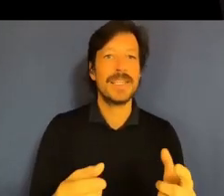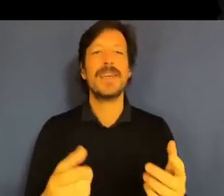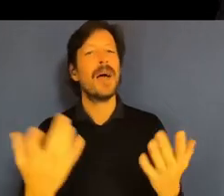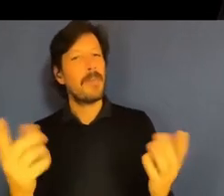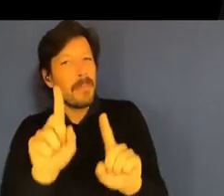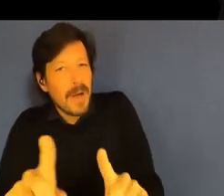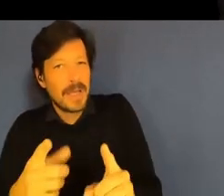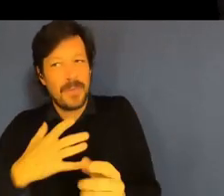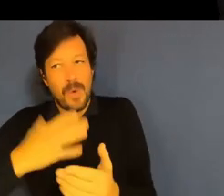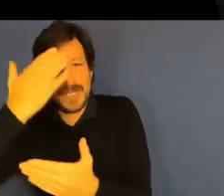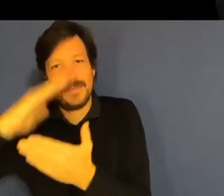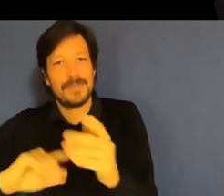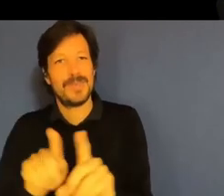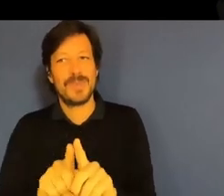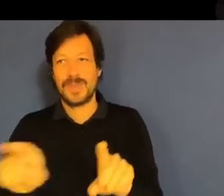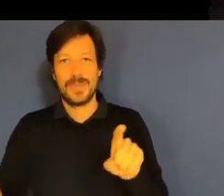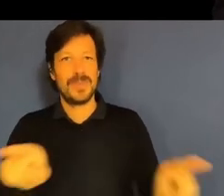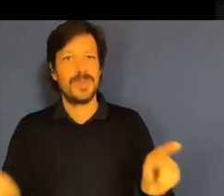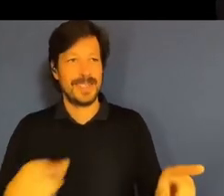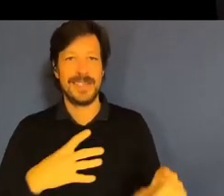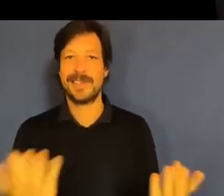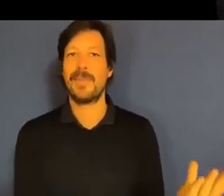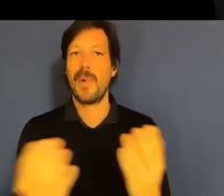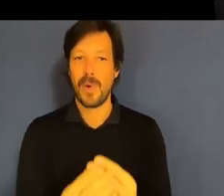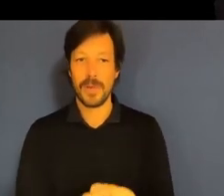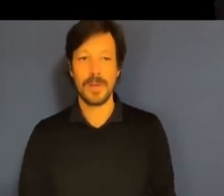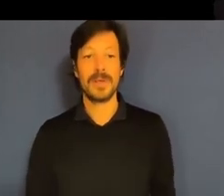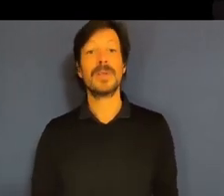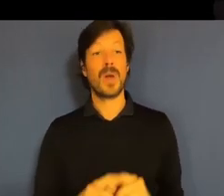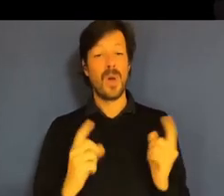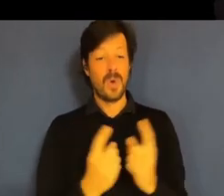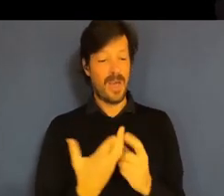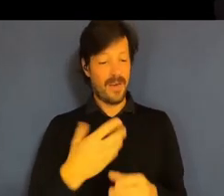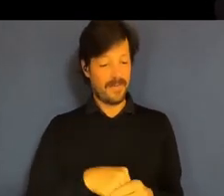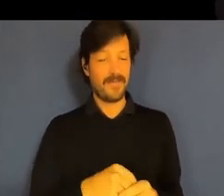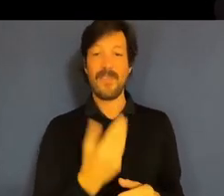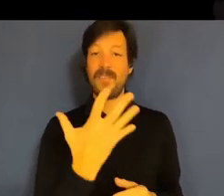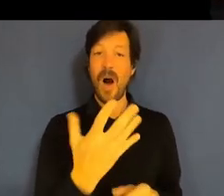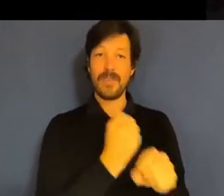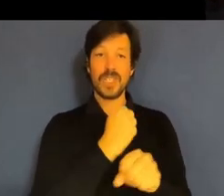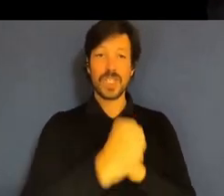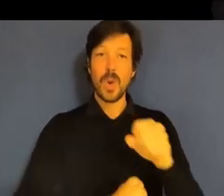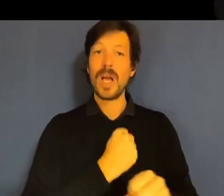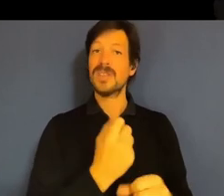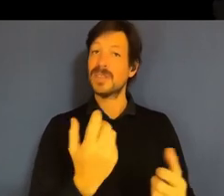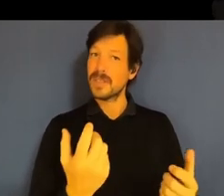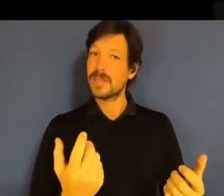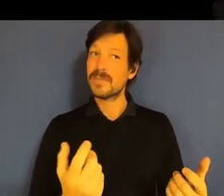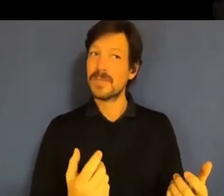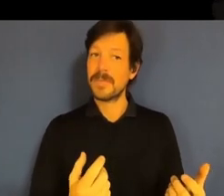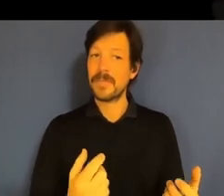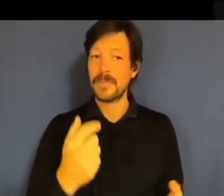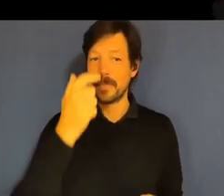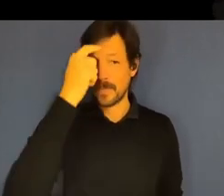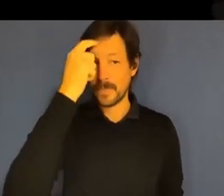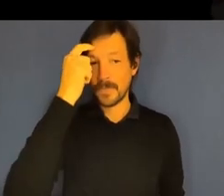as well. So to me, it's five generations, but there's some big challenges there in terms of... You raised about the issue